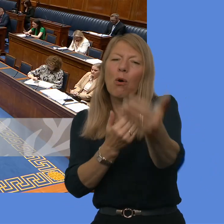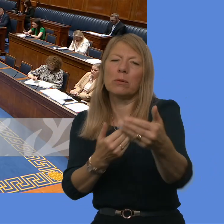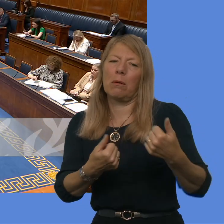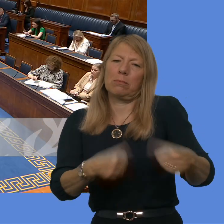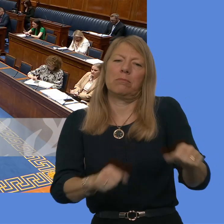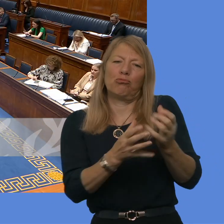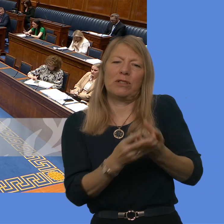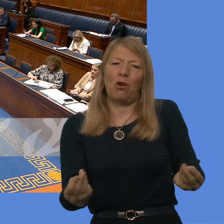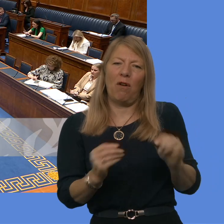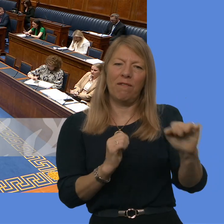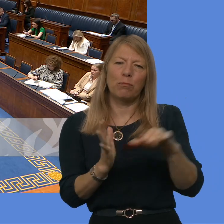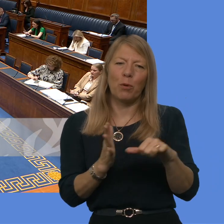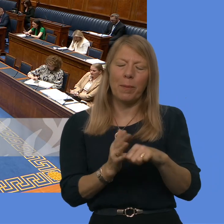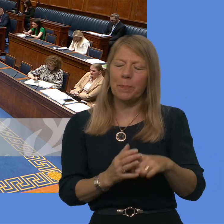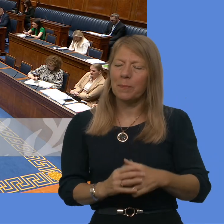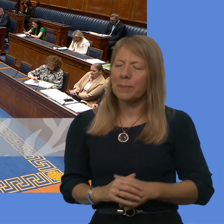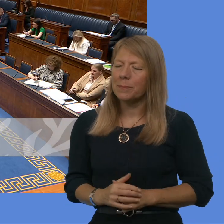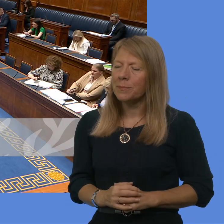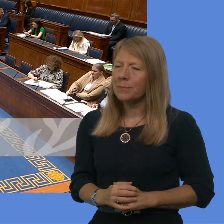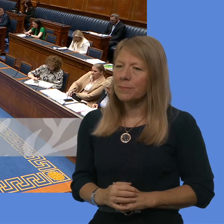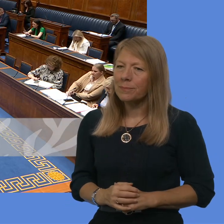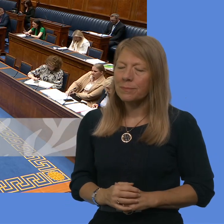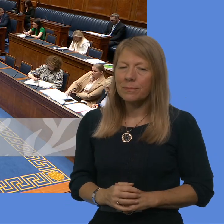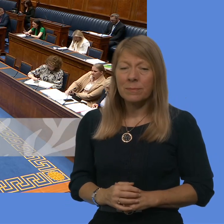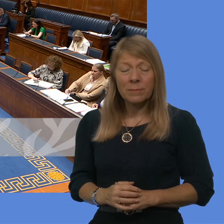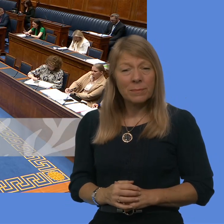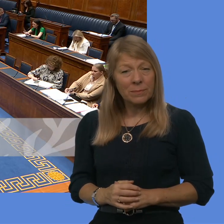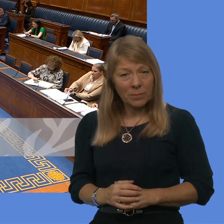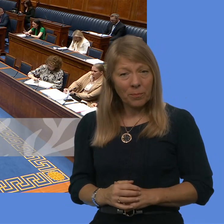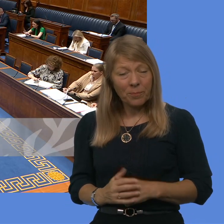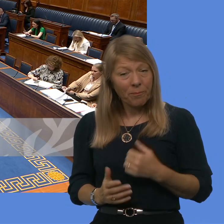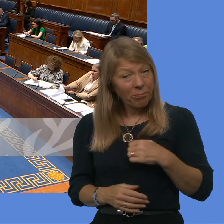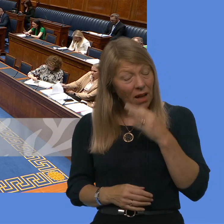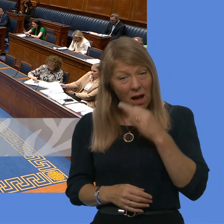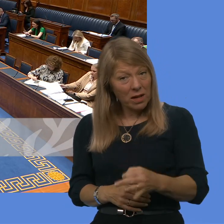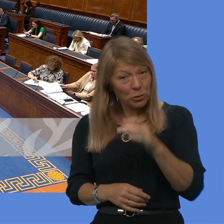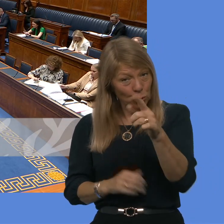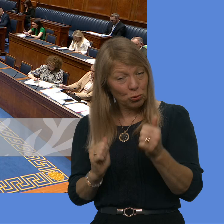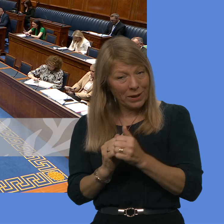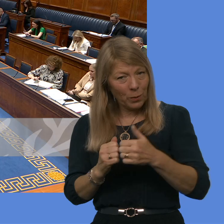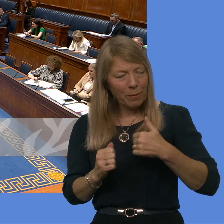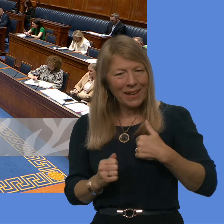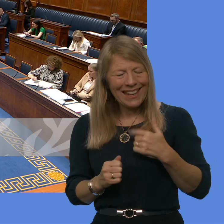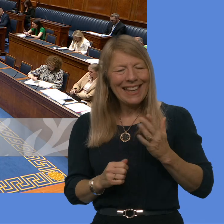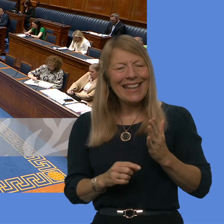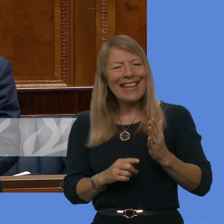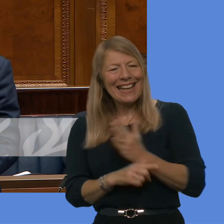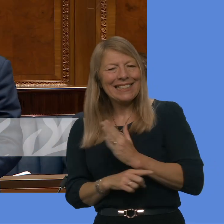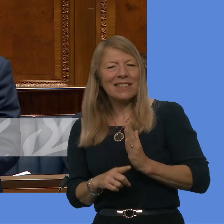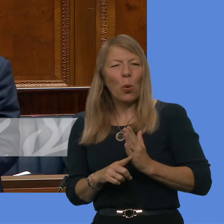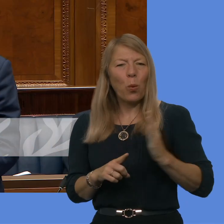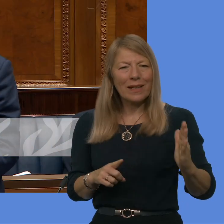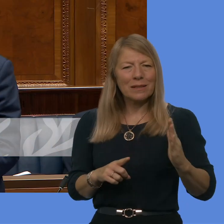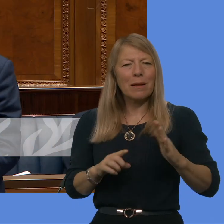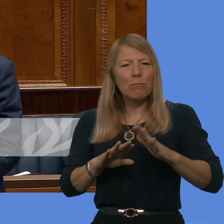The Deputy First Minister will agree with me that East-West relations through the East-West Council and the British-Irish Council are just as